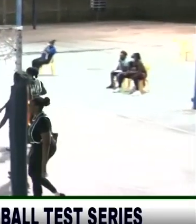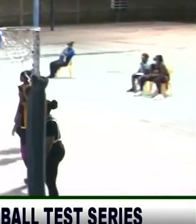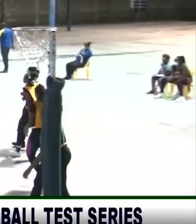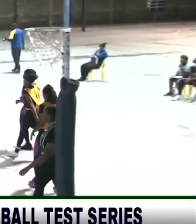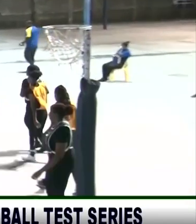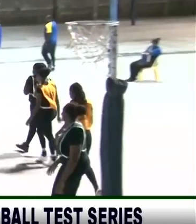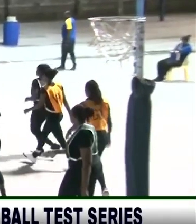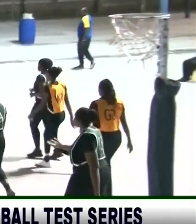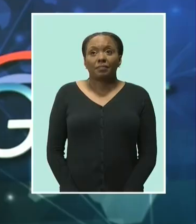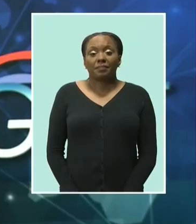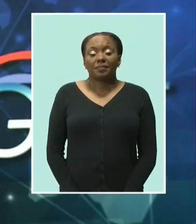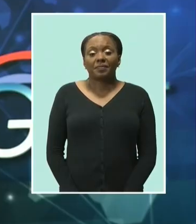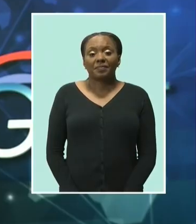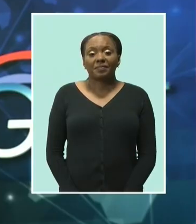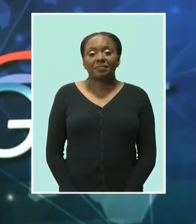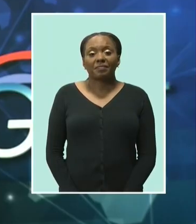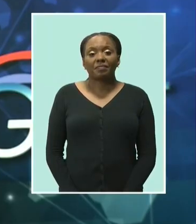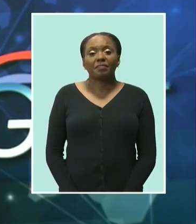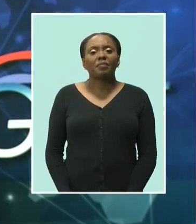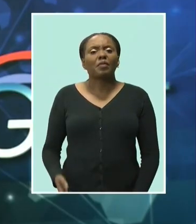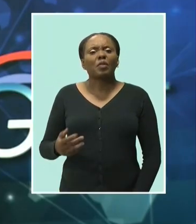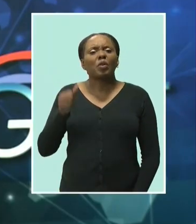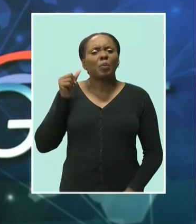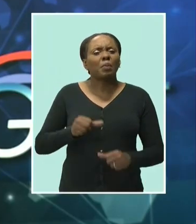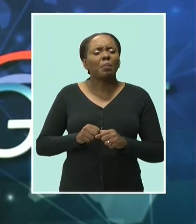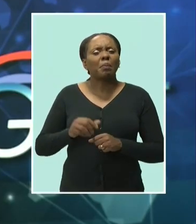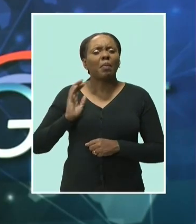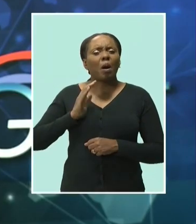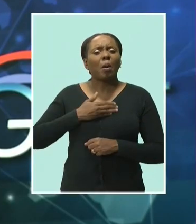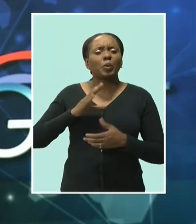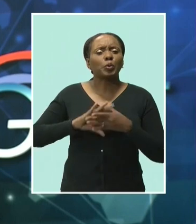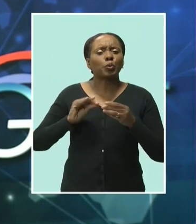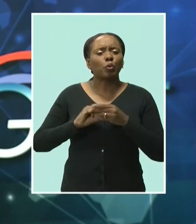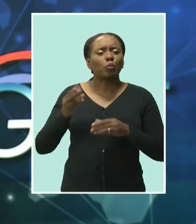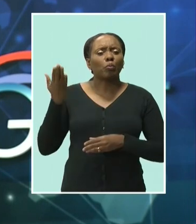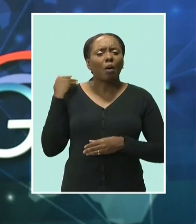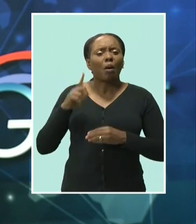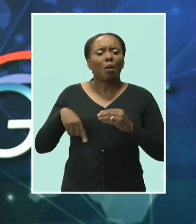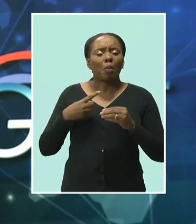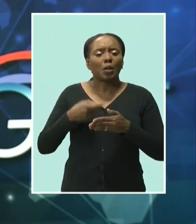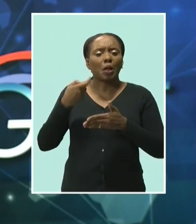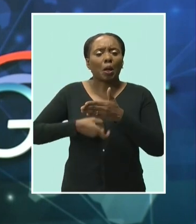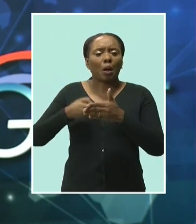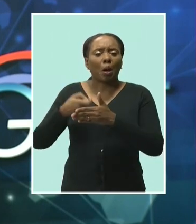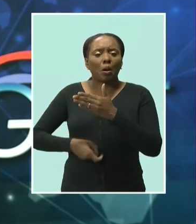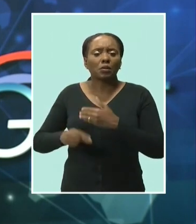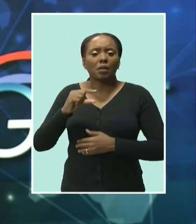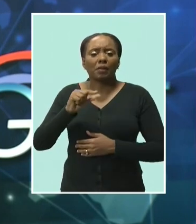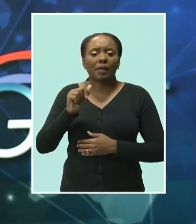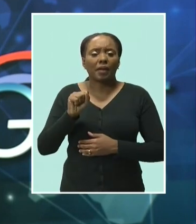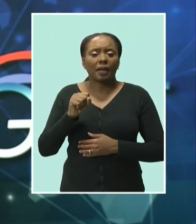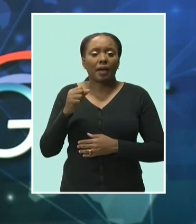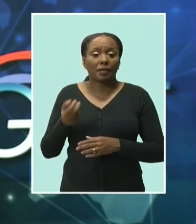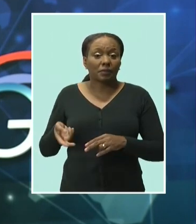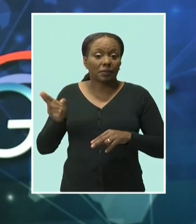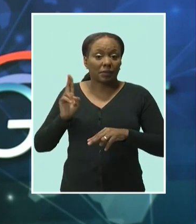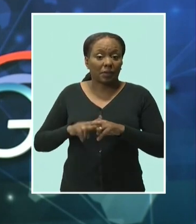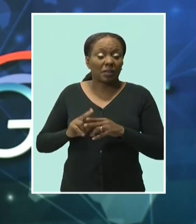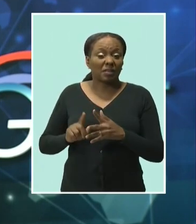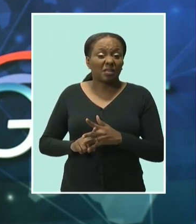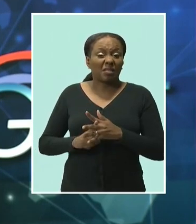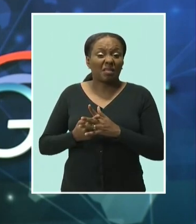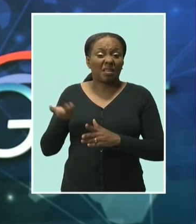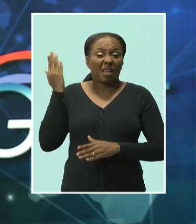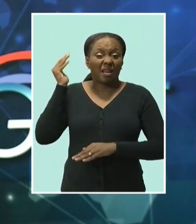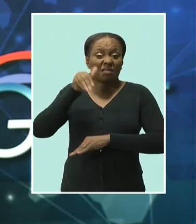Emirates Arena. We turn quickly to our earlier story about the price of liquefied petroleum gas or LPG, which has